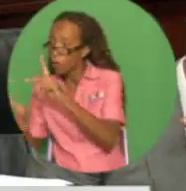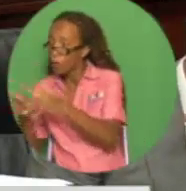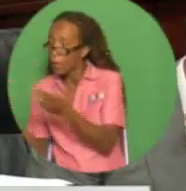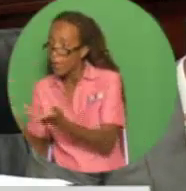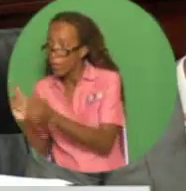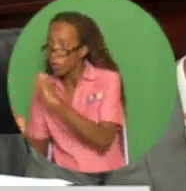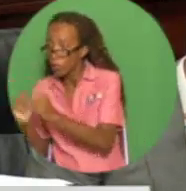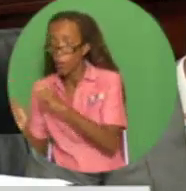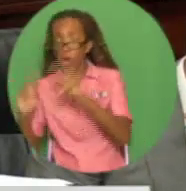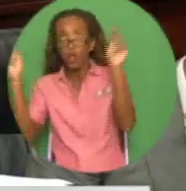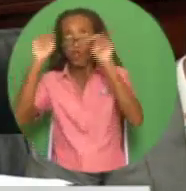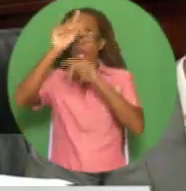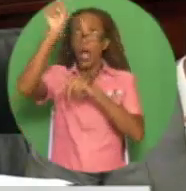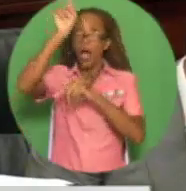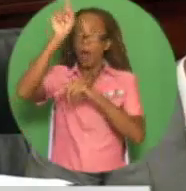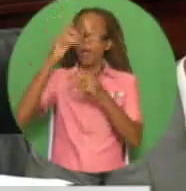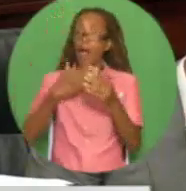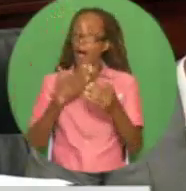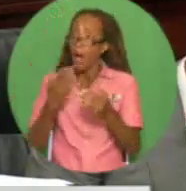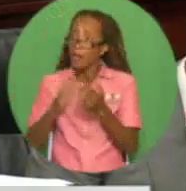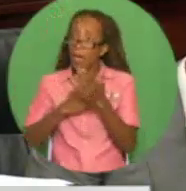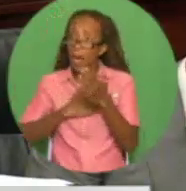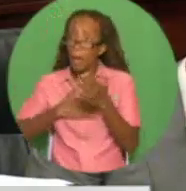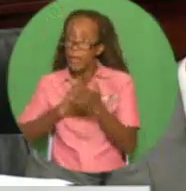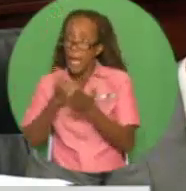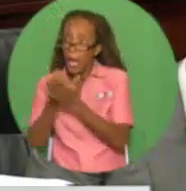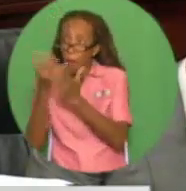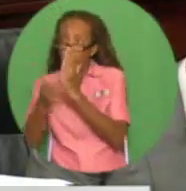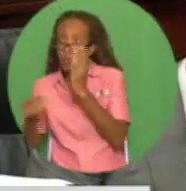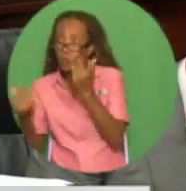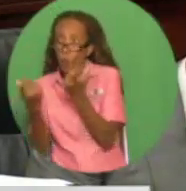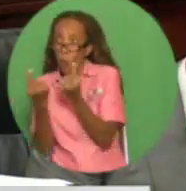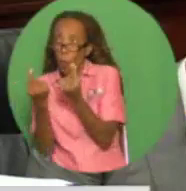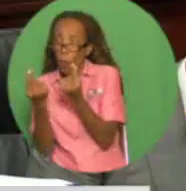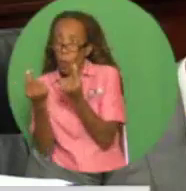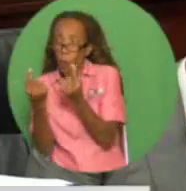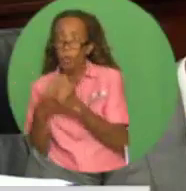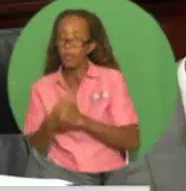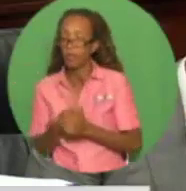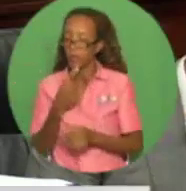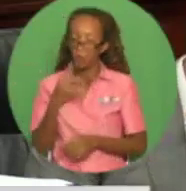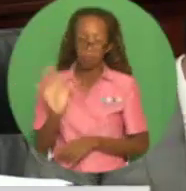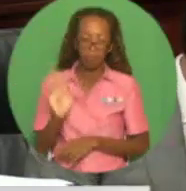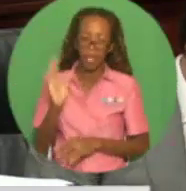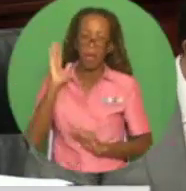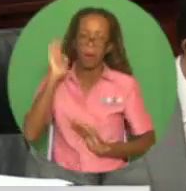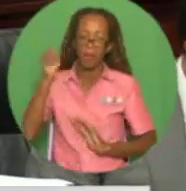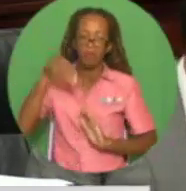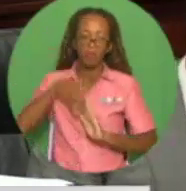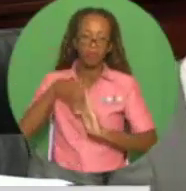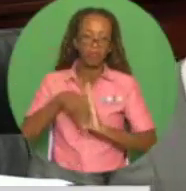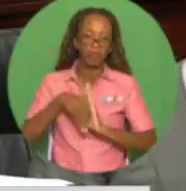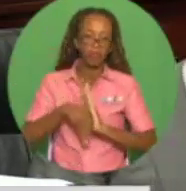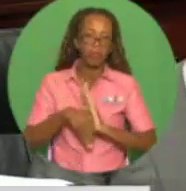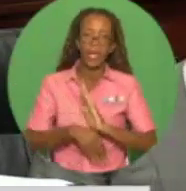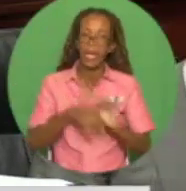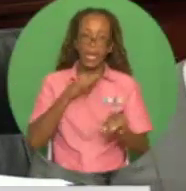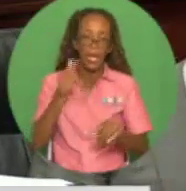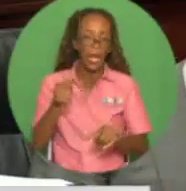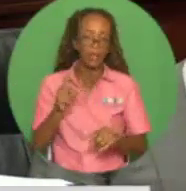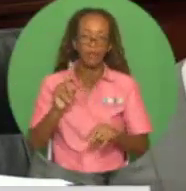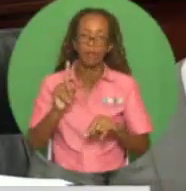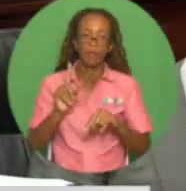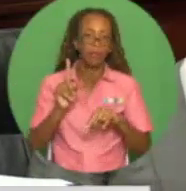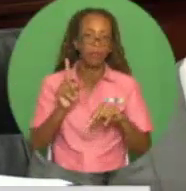foreign, provide a grim outlook of a deteriorating financial situation which cannot be